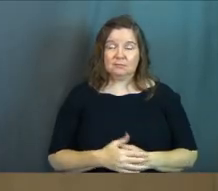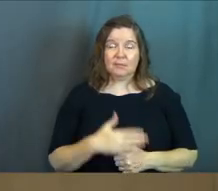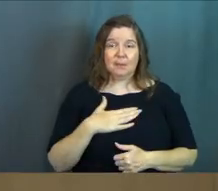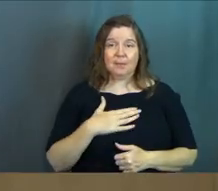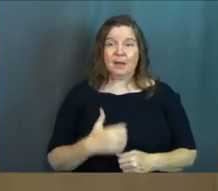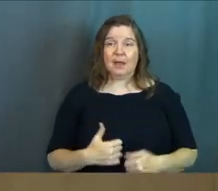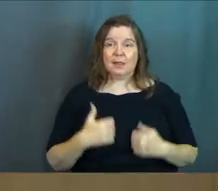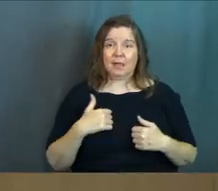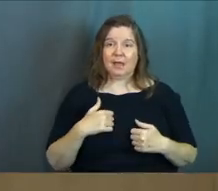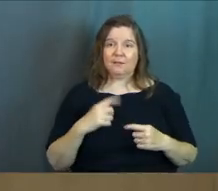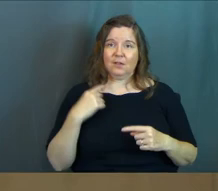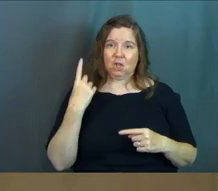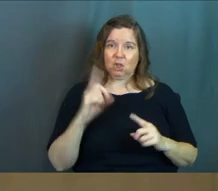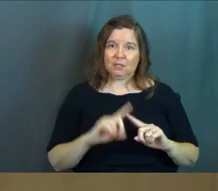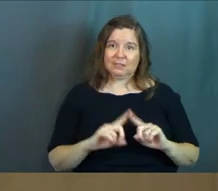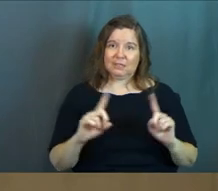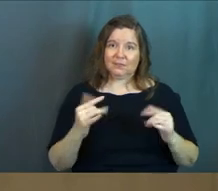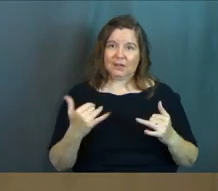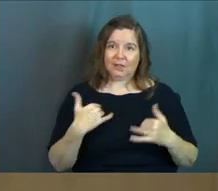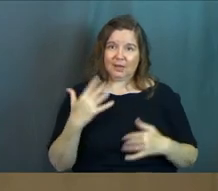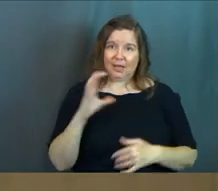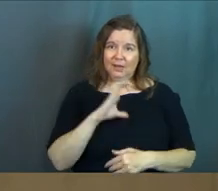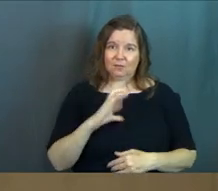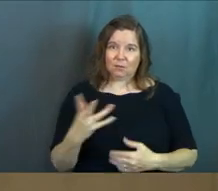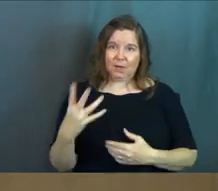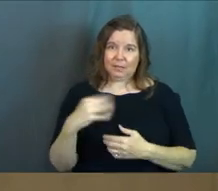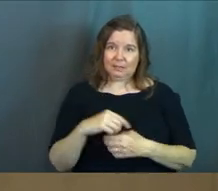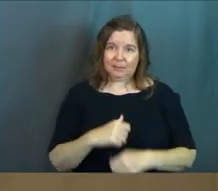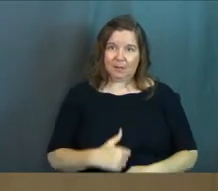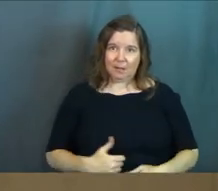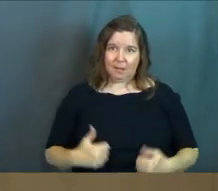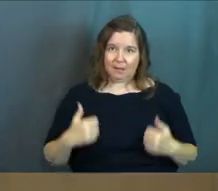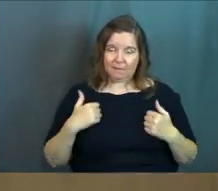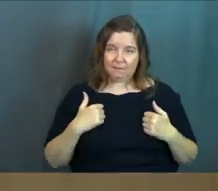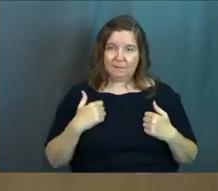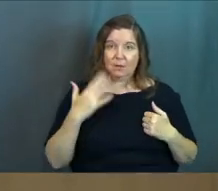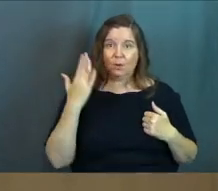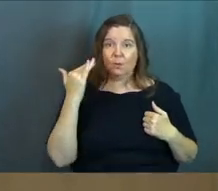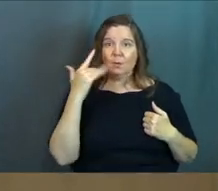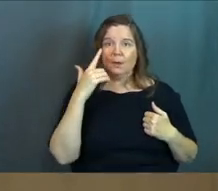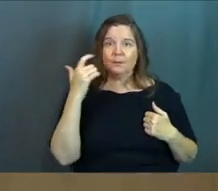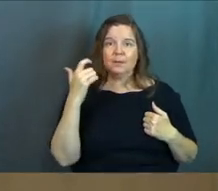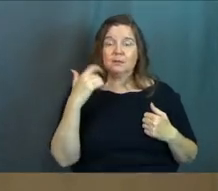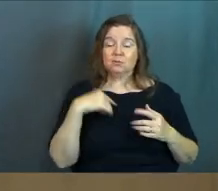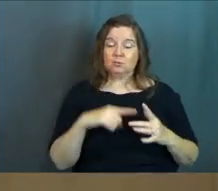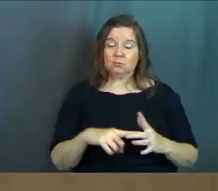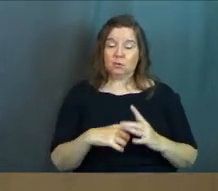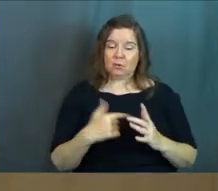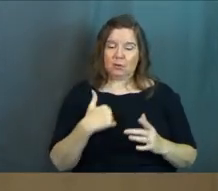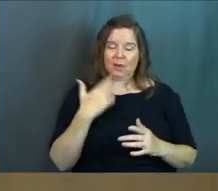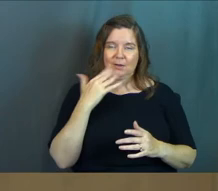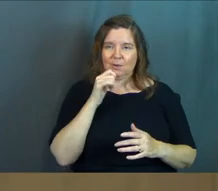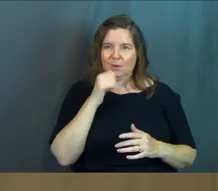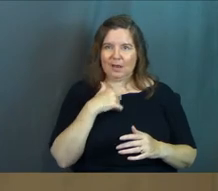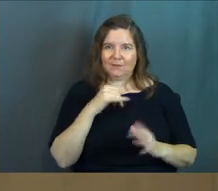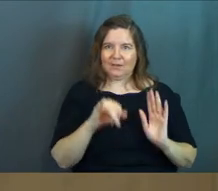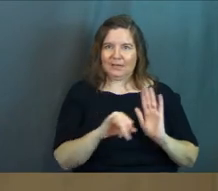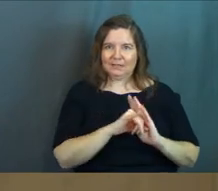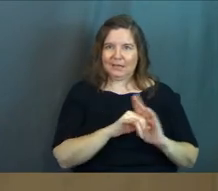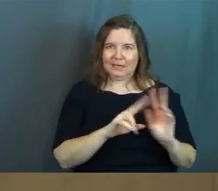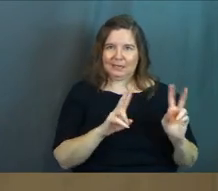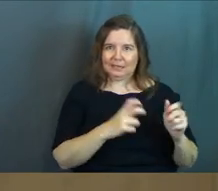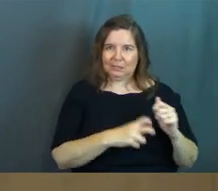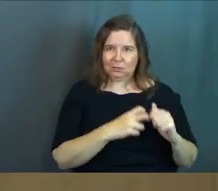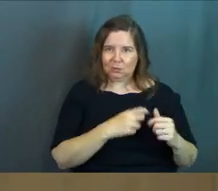My life has looked differently now that I have Christ in my life. Because to start off, I no longer have an identity